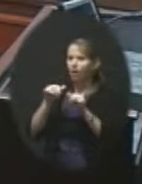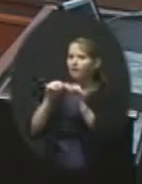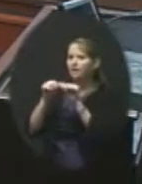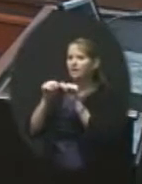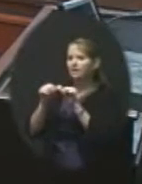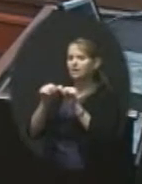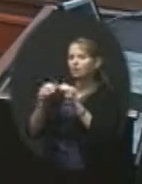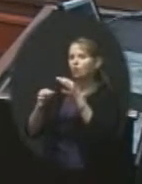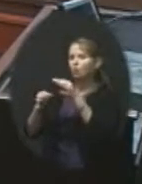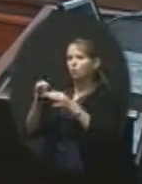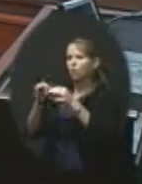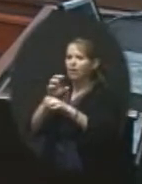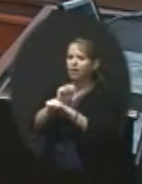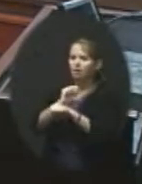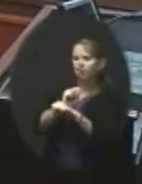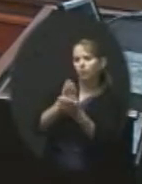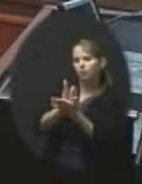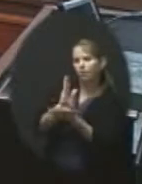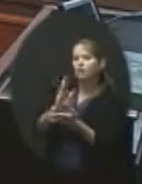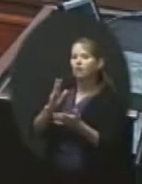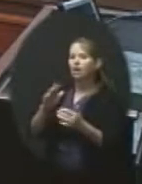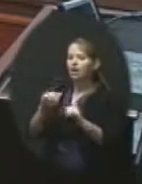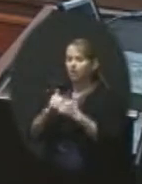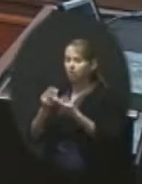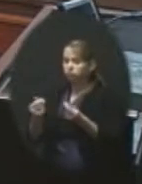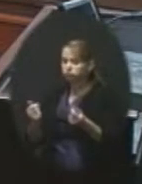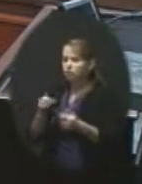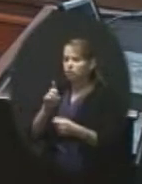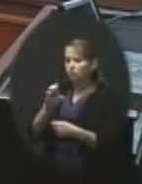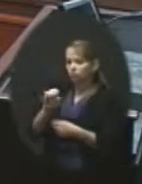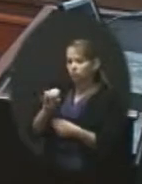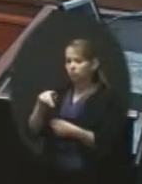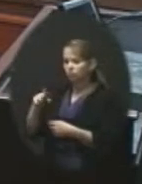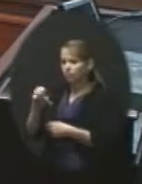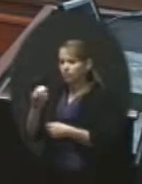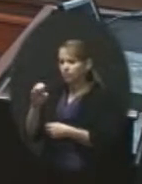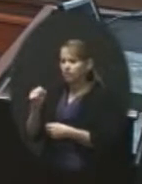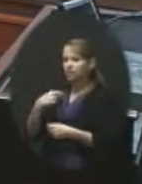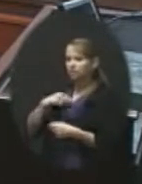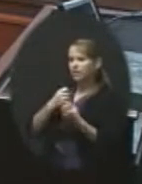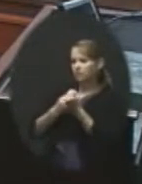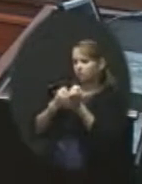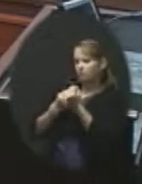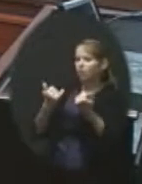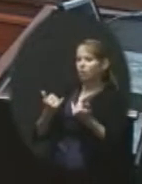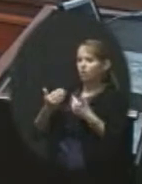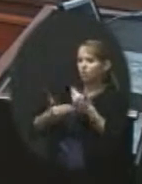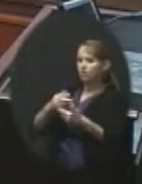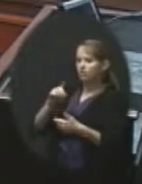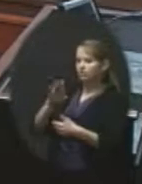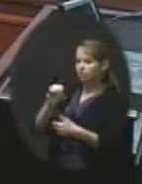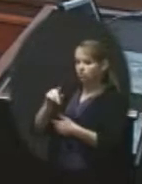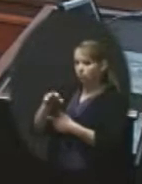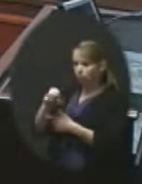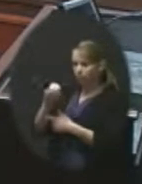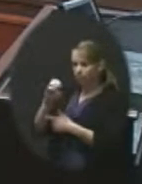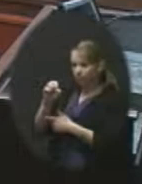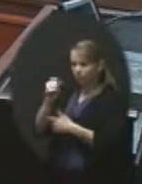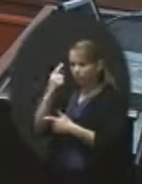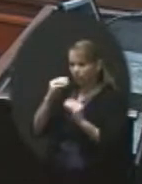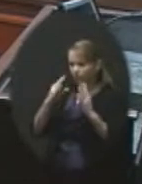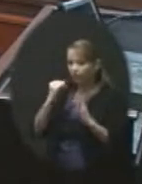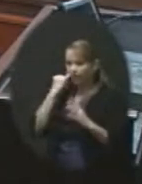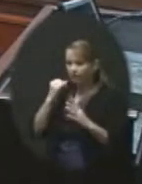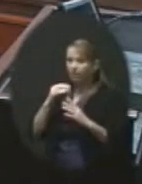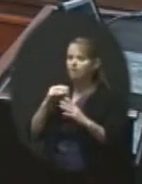How it's going to read out due process. We support the current system of due process rights for teachers if the process is clarified to allow Board of